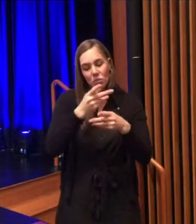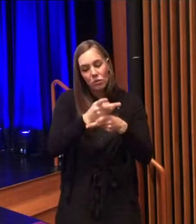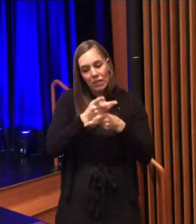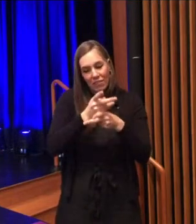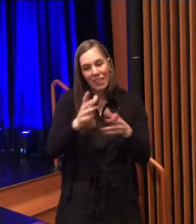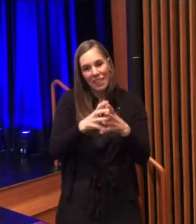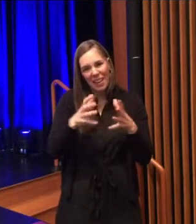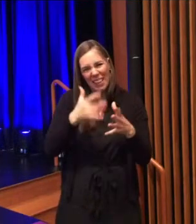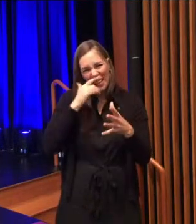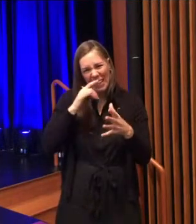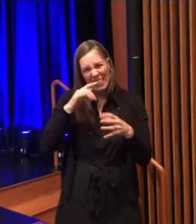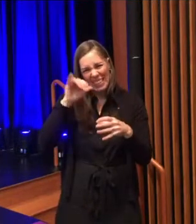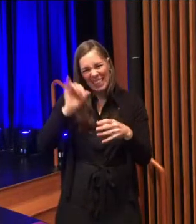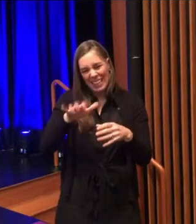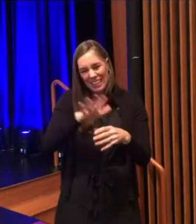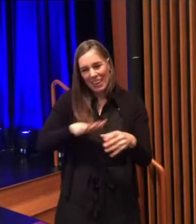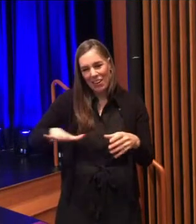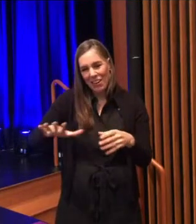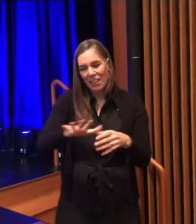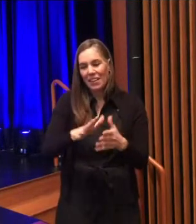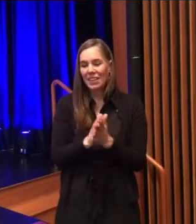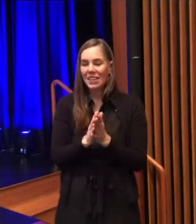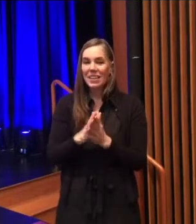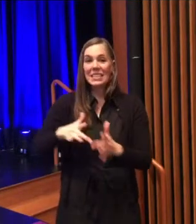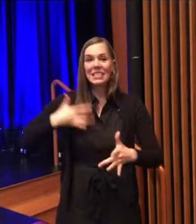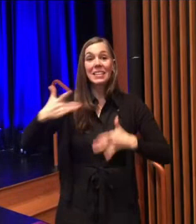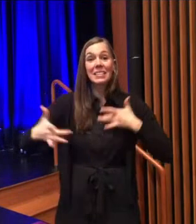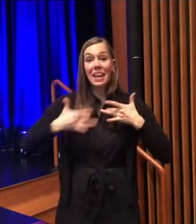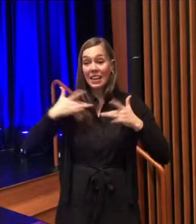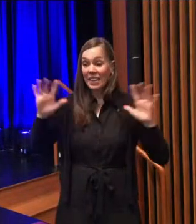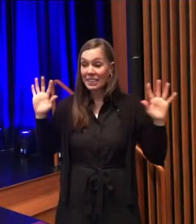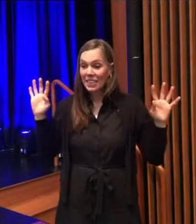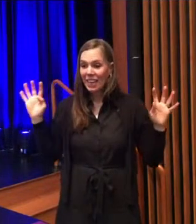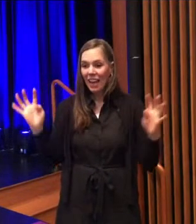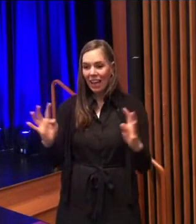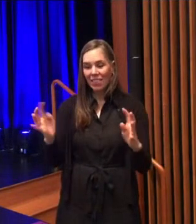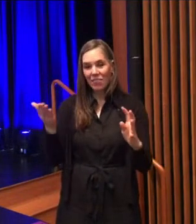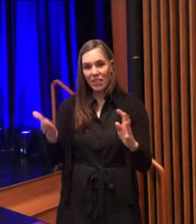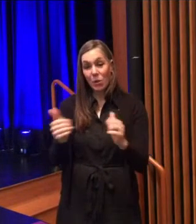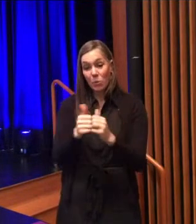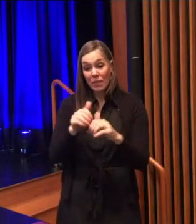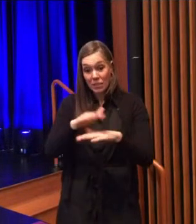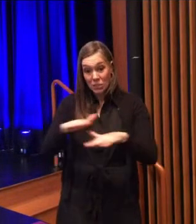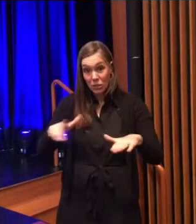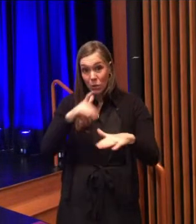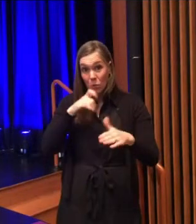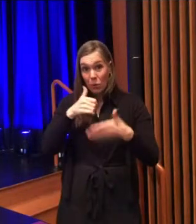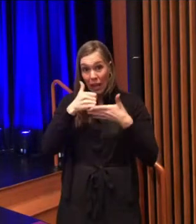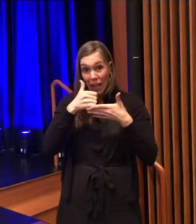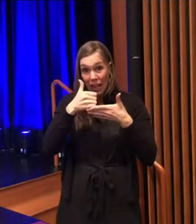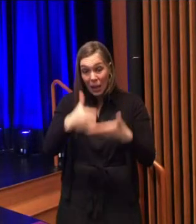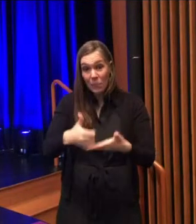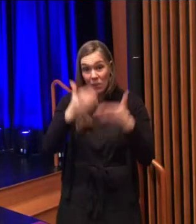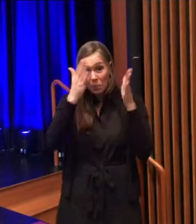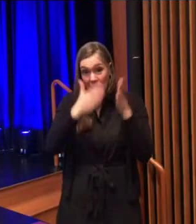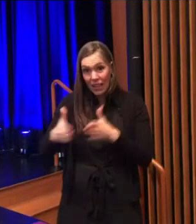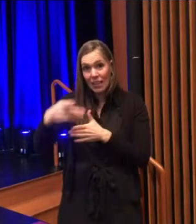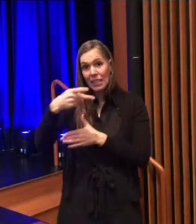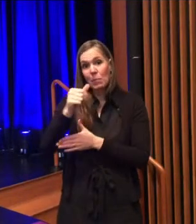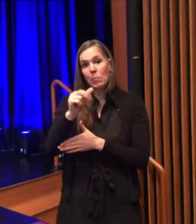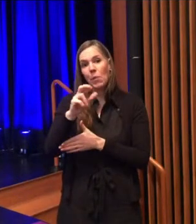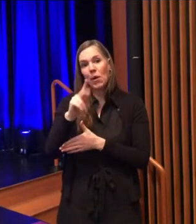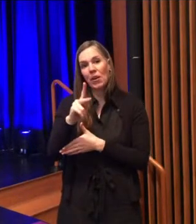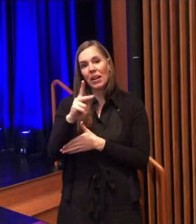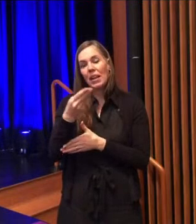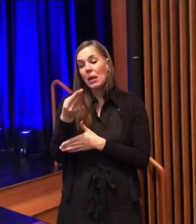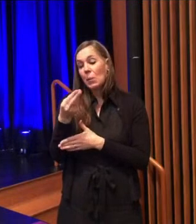a highlight to be sure was gathering in front of the new playground with some of the children who helped plan the park mrs milburn's family